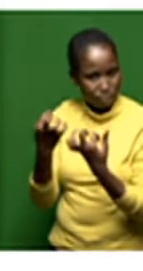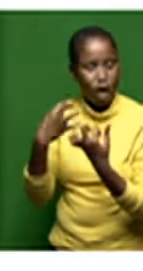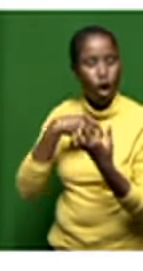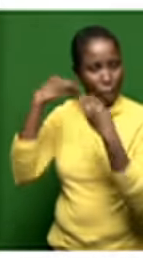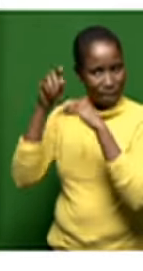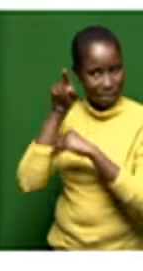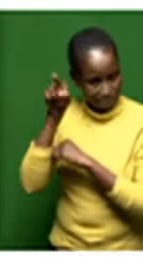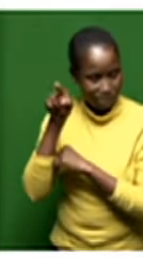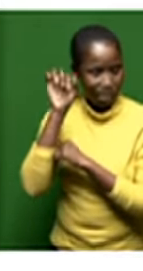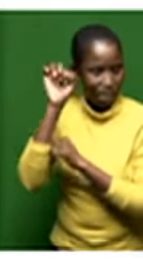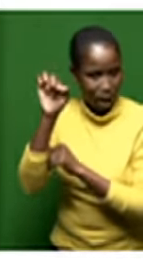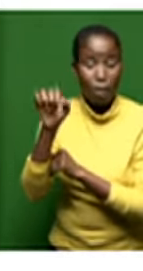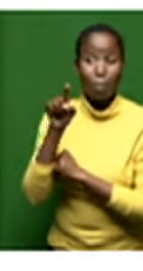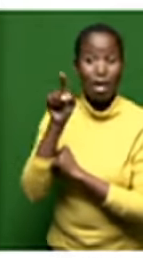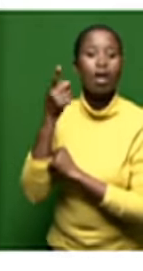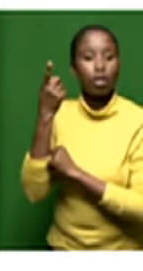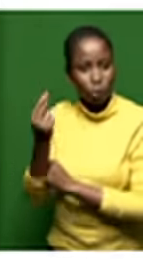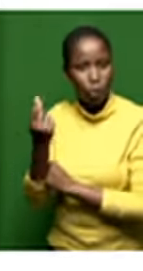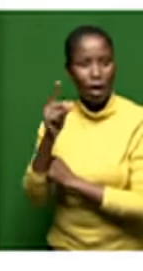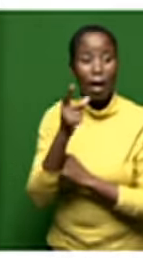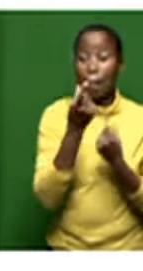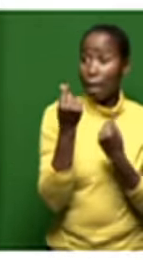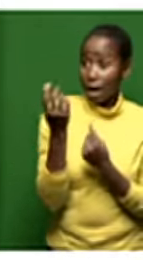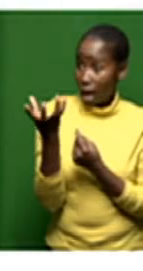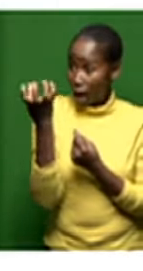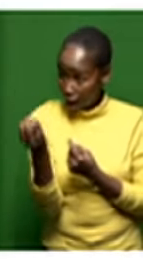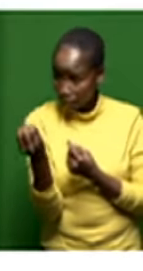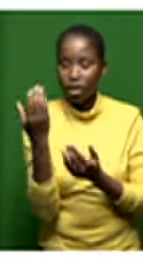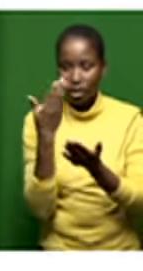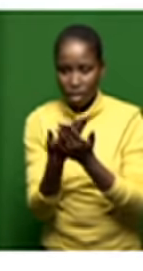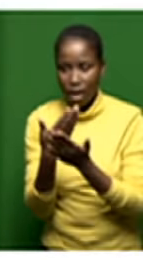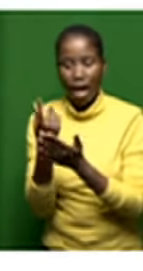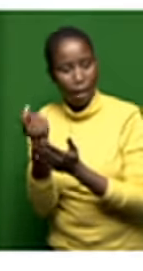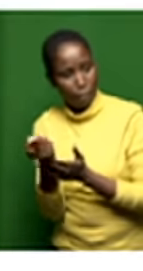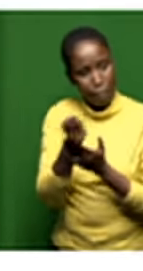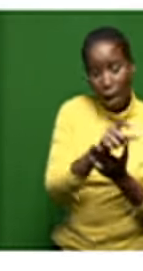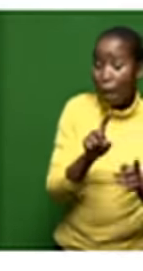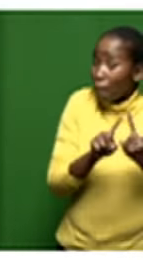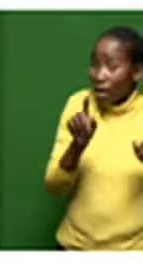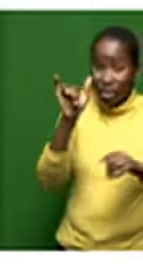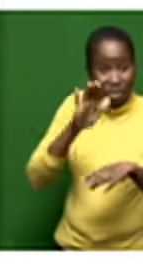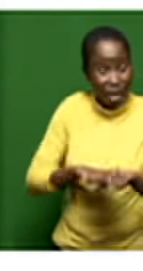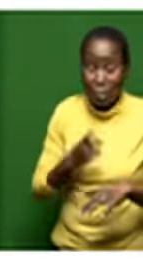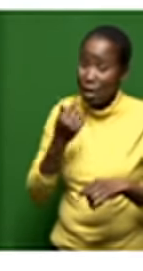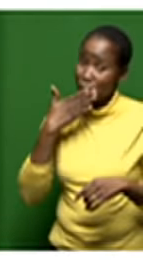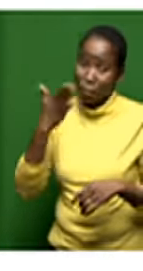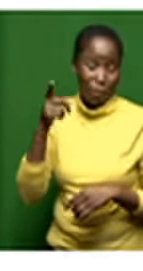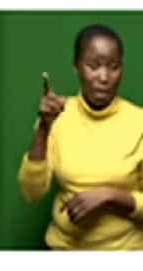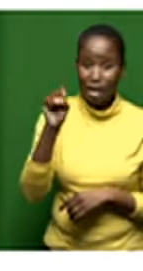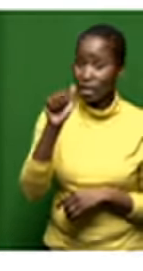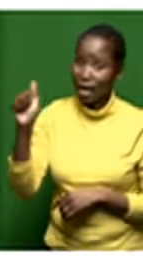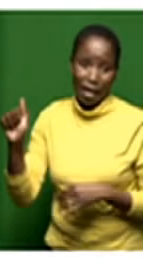to then transfer the money to mango when we got the money but at that stage we did not have the money as saa